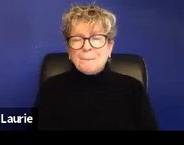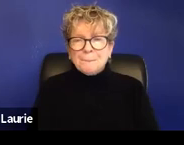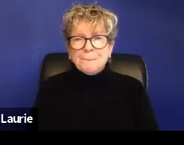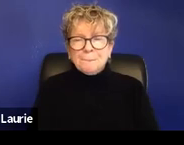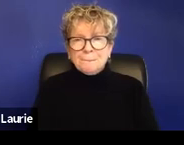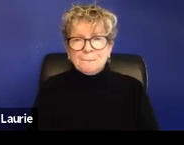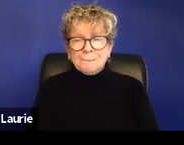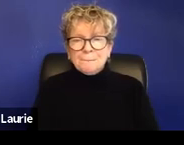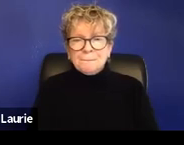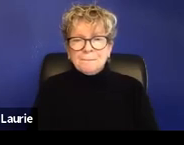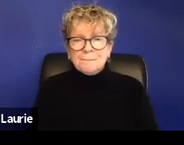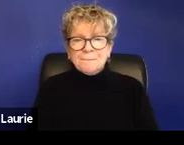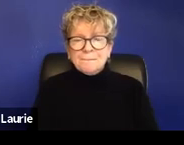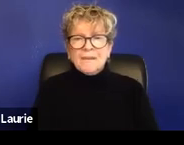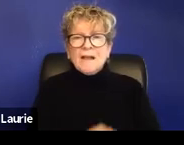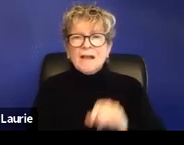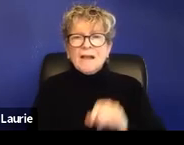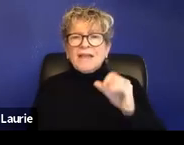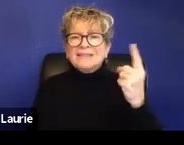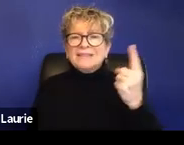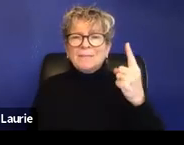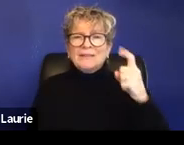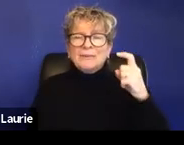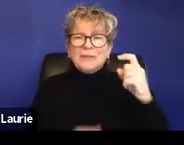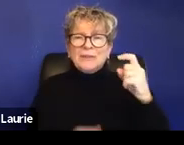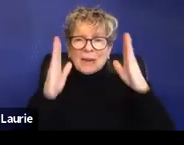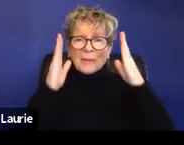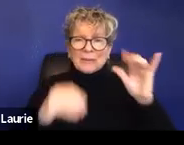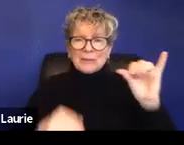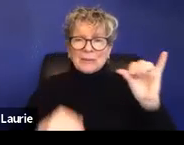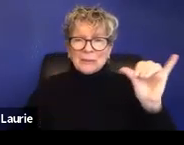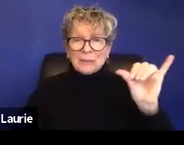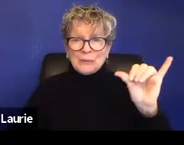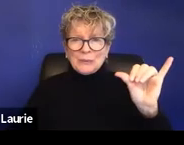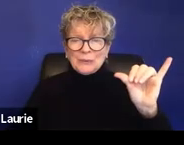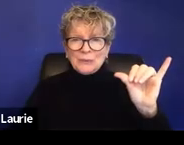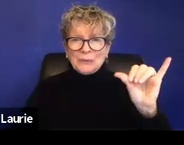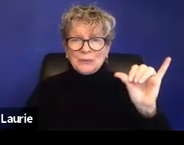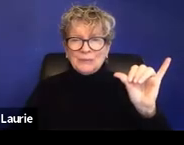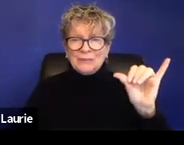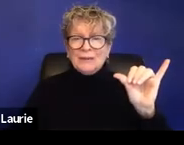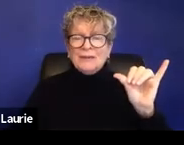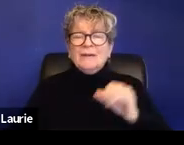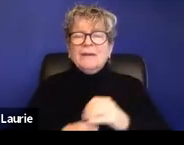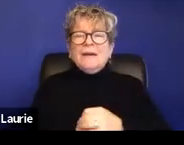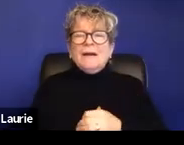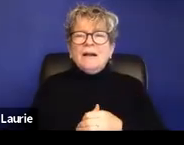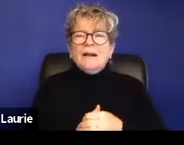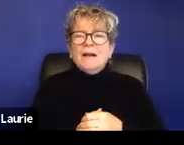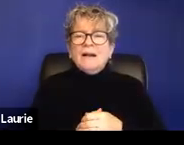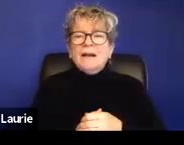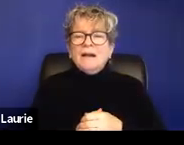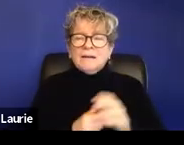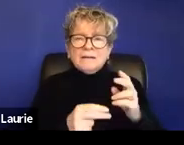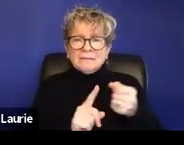so that's also something to be paying attention to when working with a survivor. Um, just really quickly,